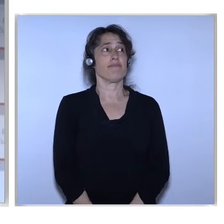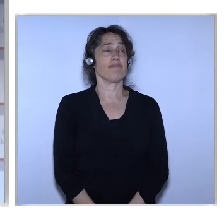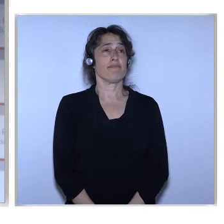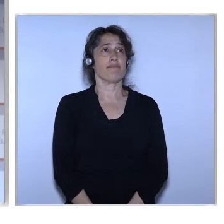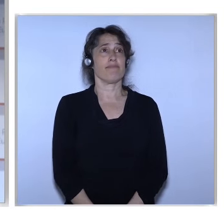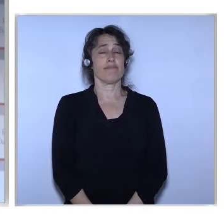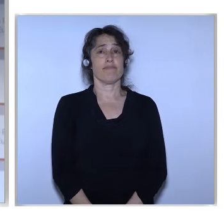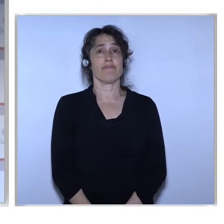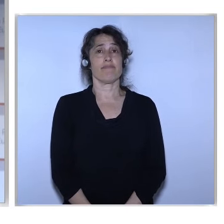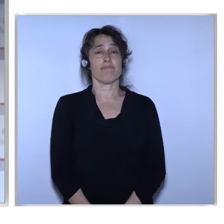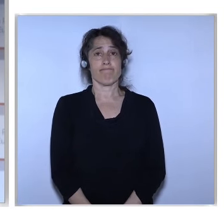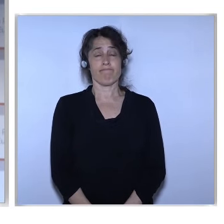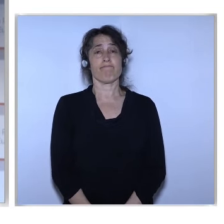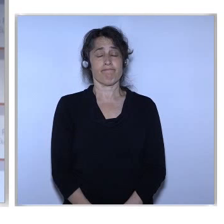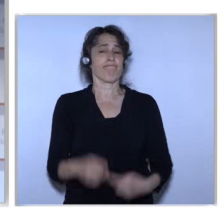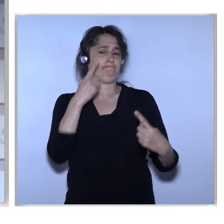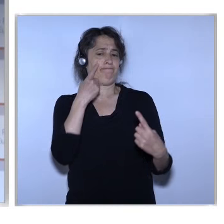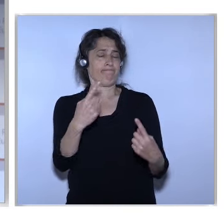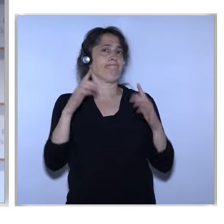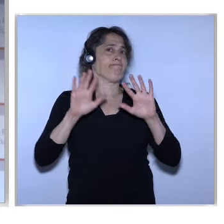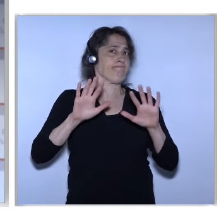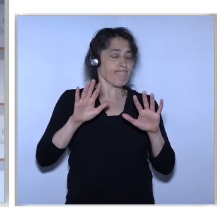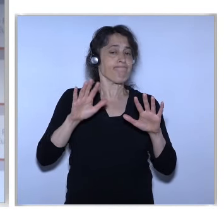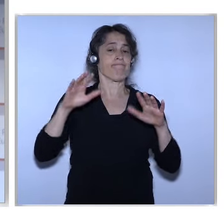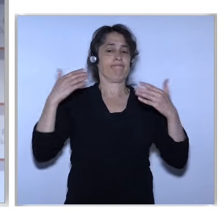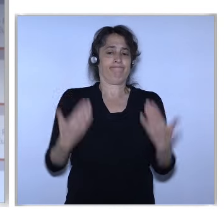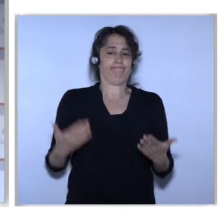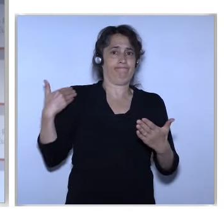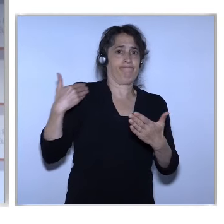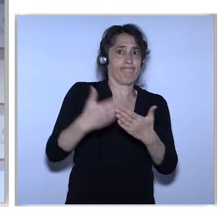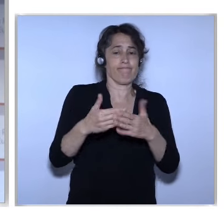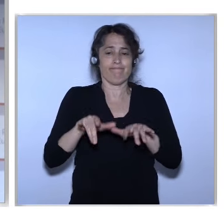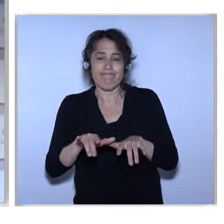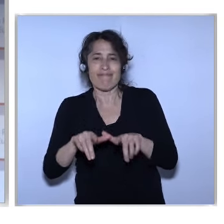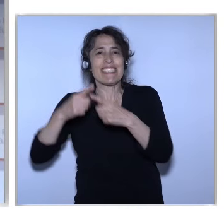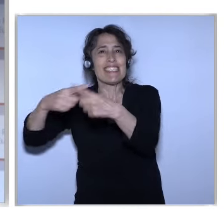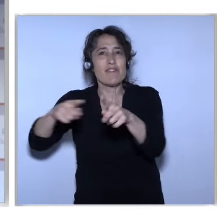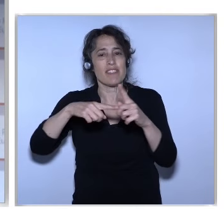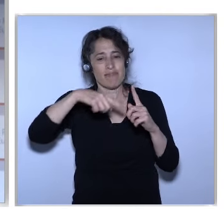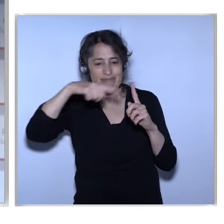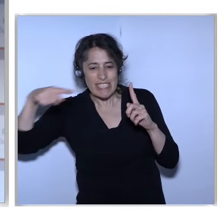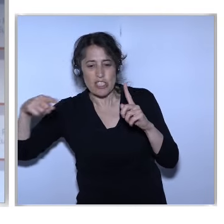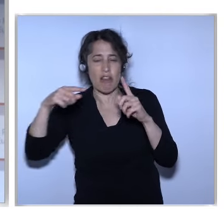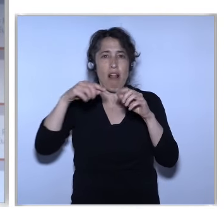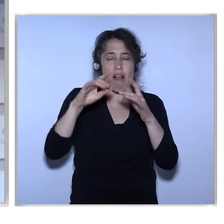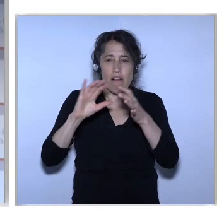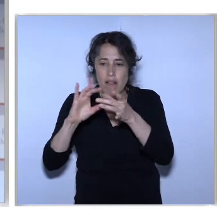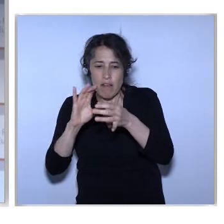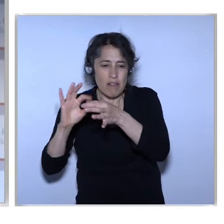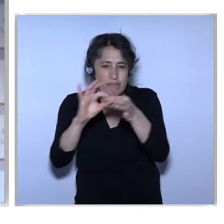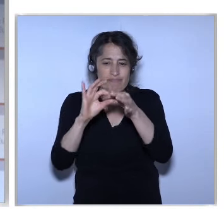digital fragmentation in Europe Digital single market is about removing